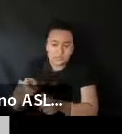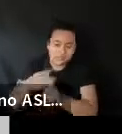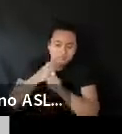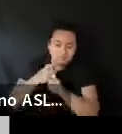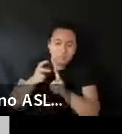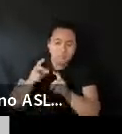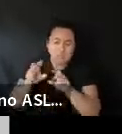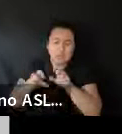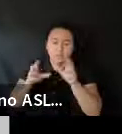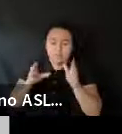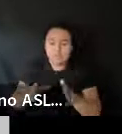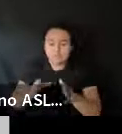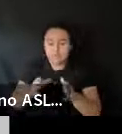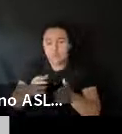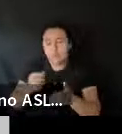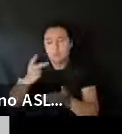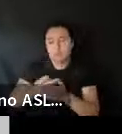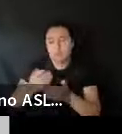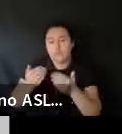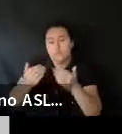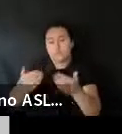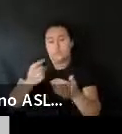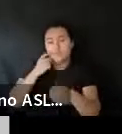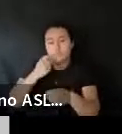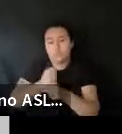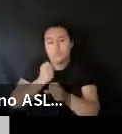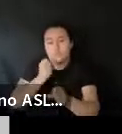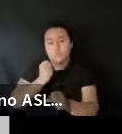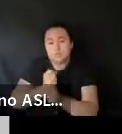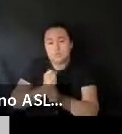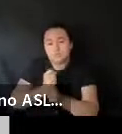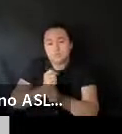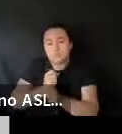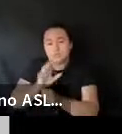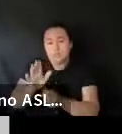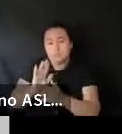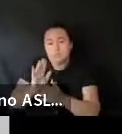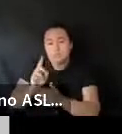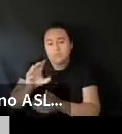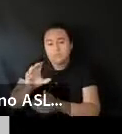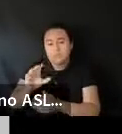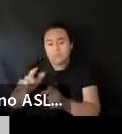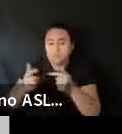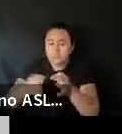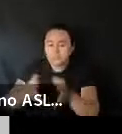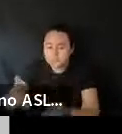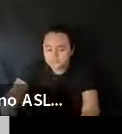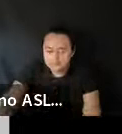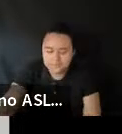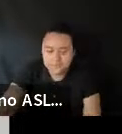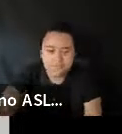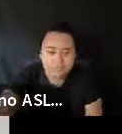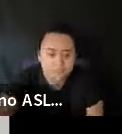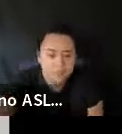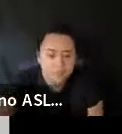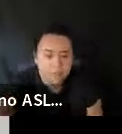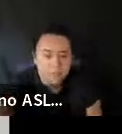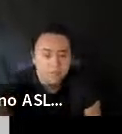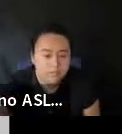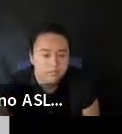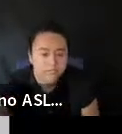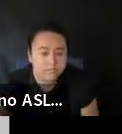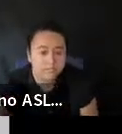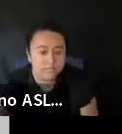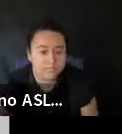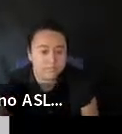Or. Sort of get the go ahead. For producing. Your. Your film. Or documentary. Um. And then.